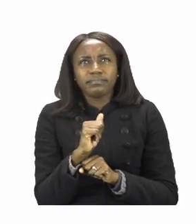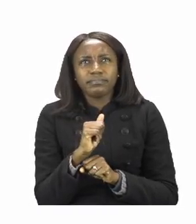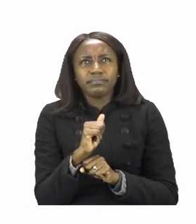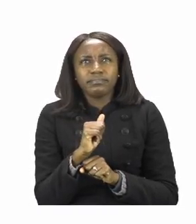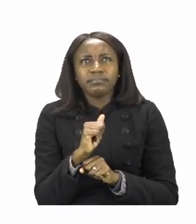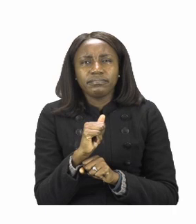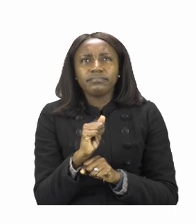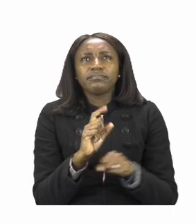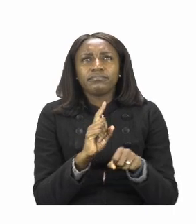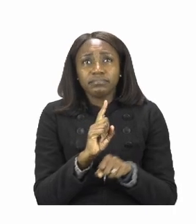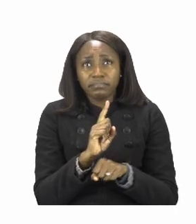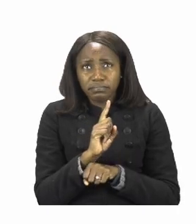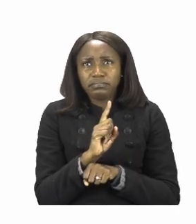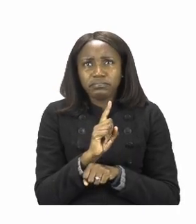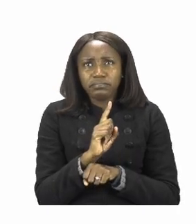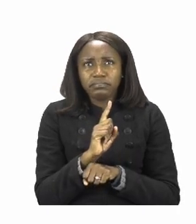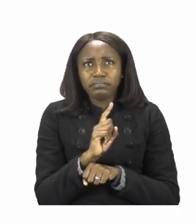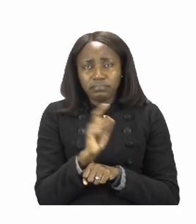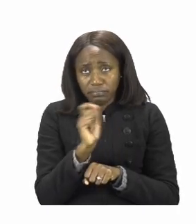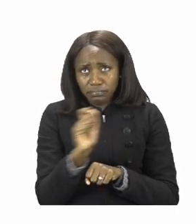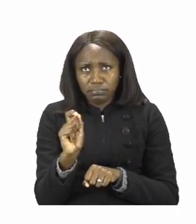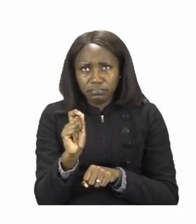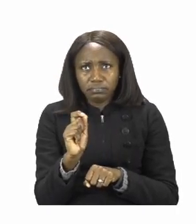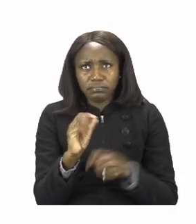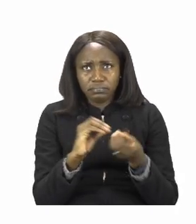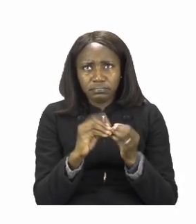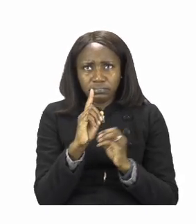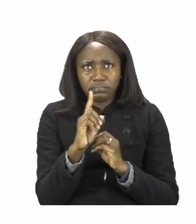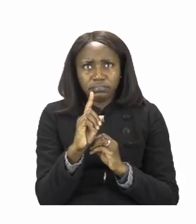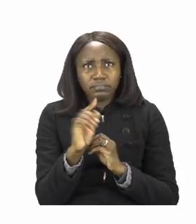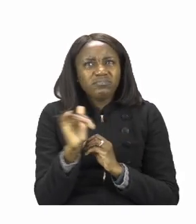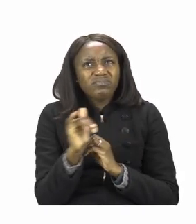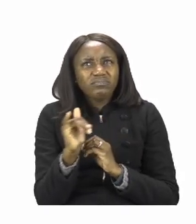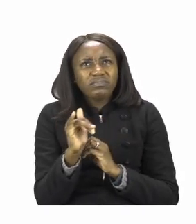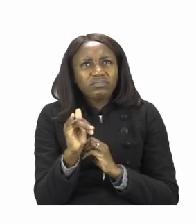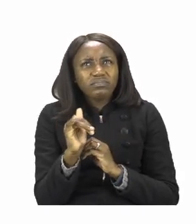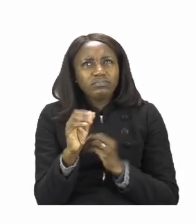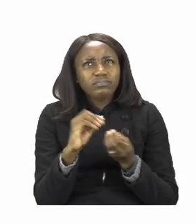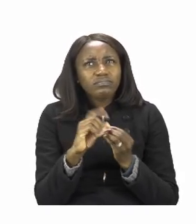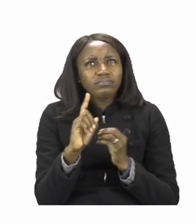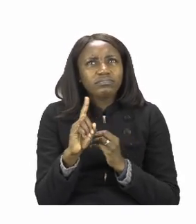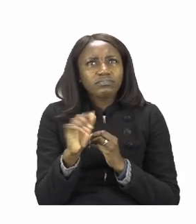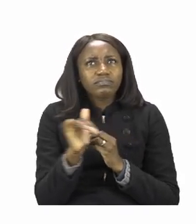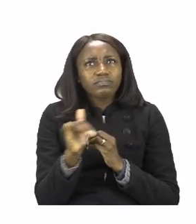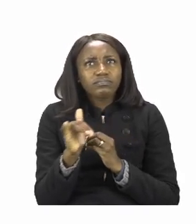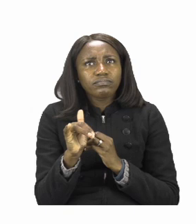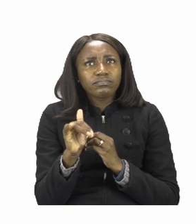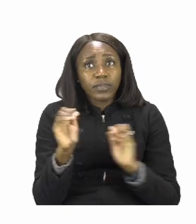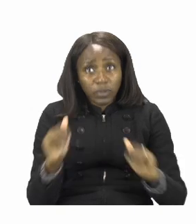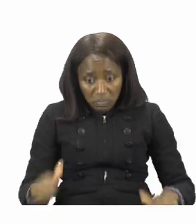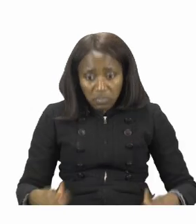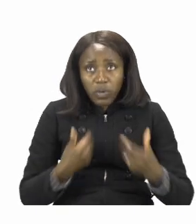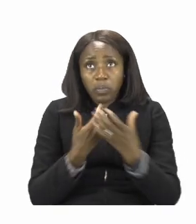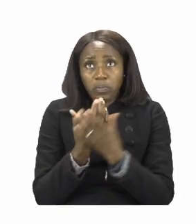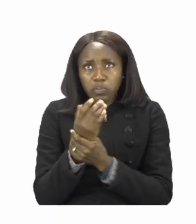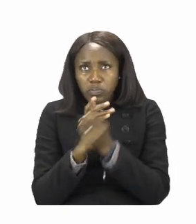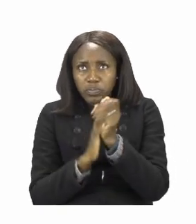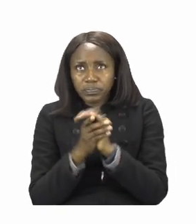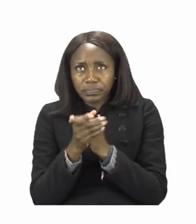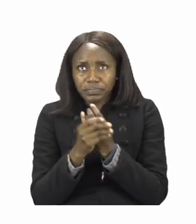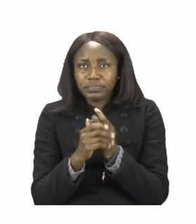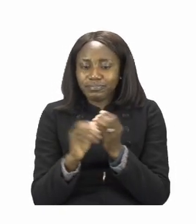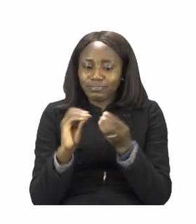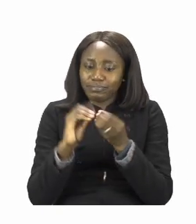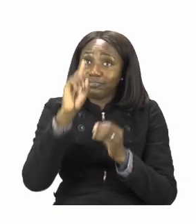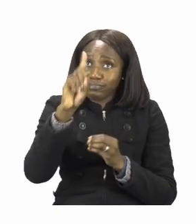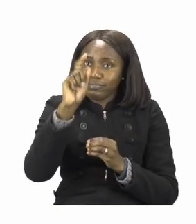The first one that we're going to do, or the first one that we're going to say is number one, is of the boy washing his hands.